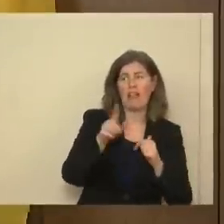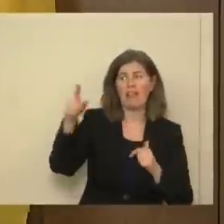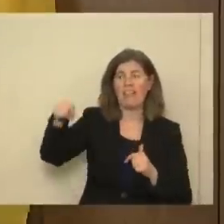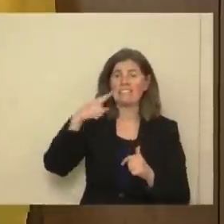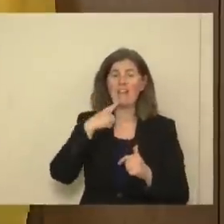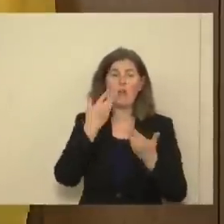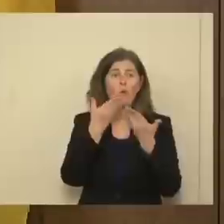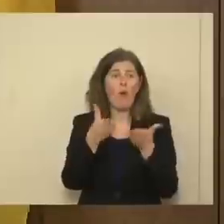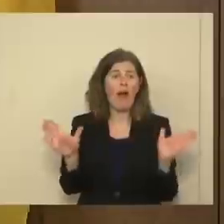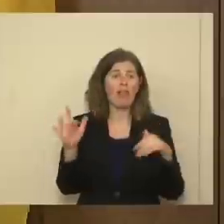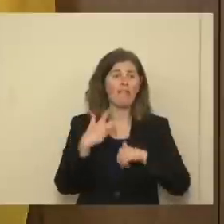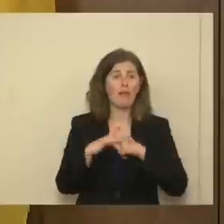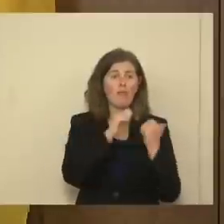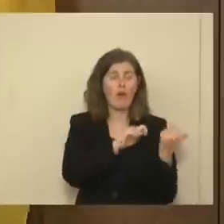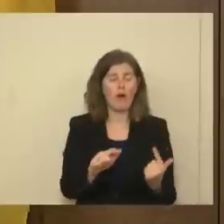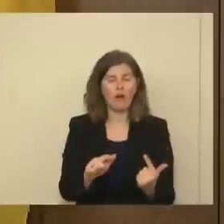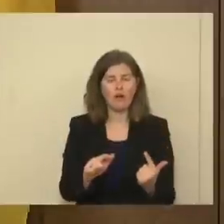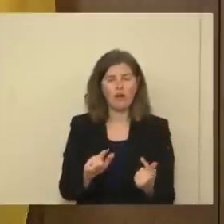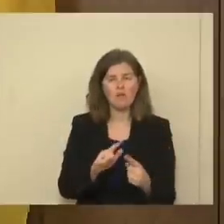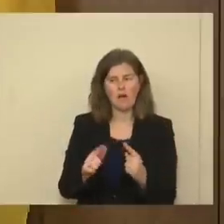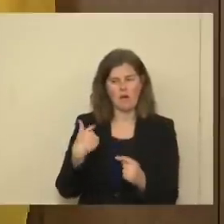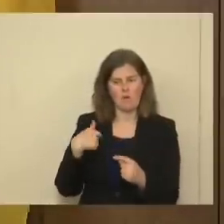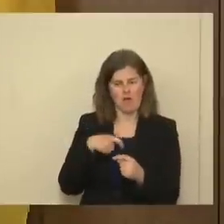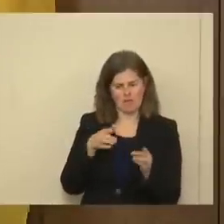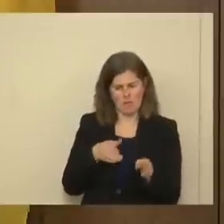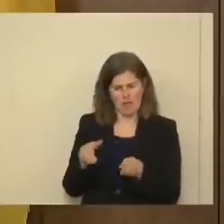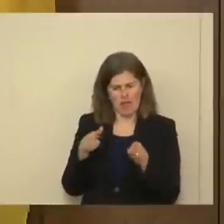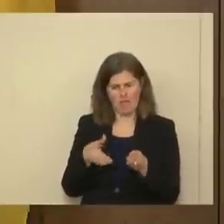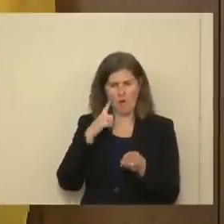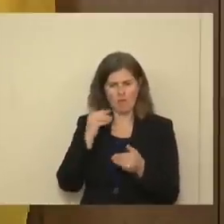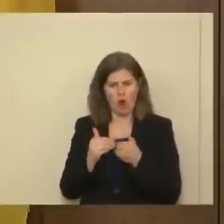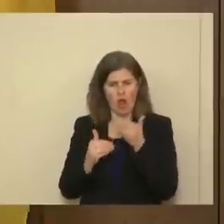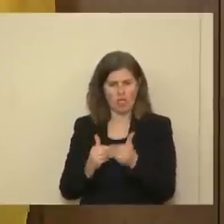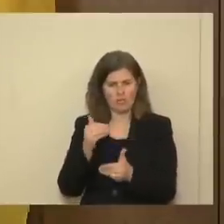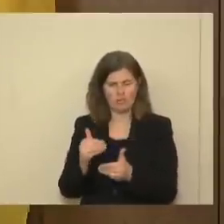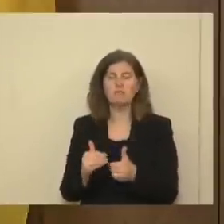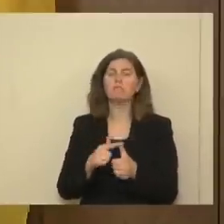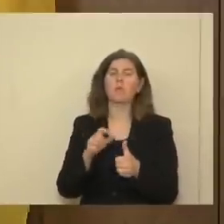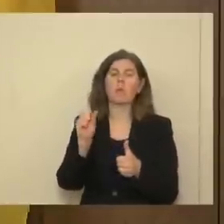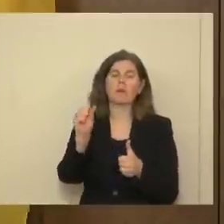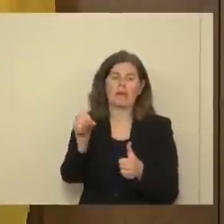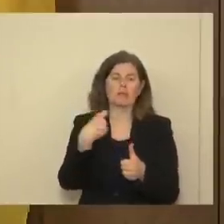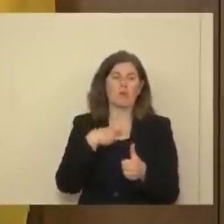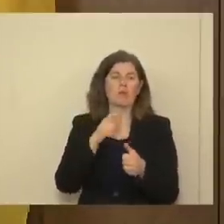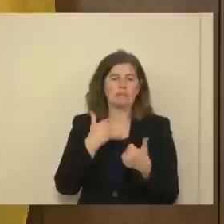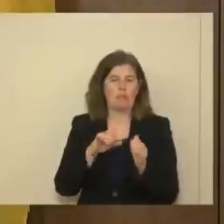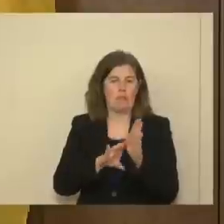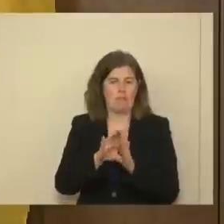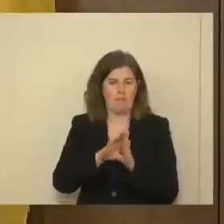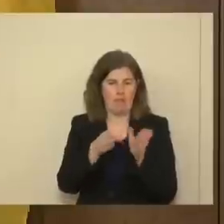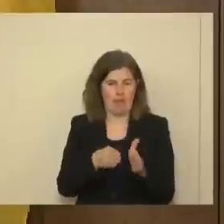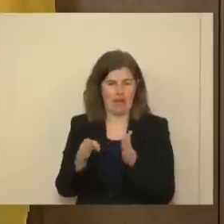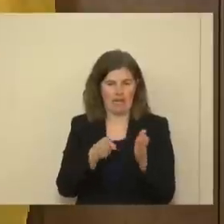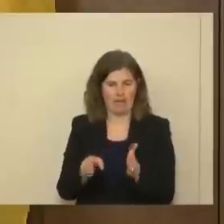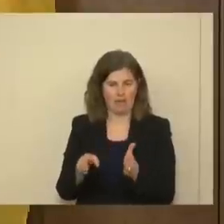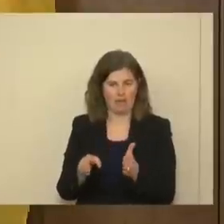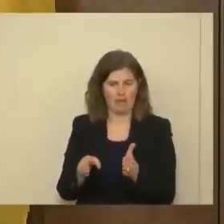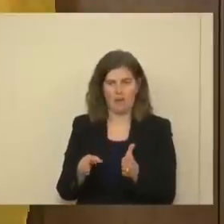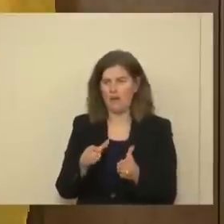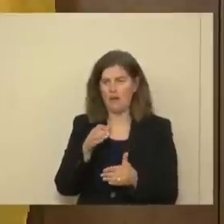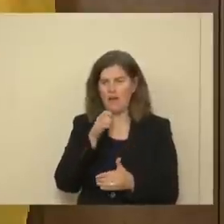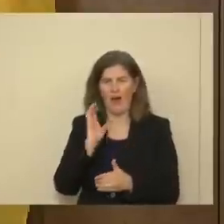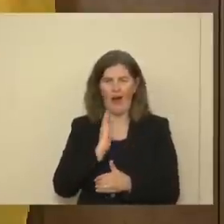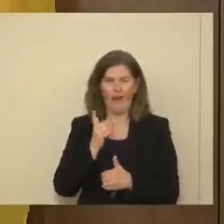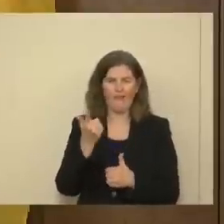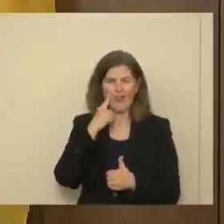going to be widely available. But we have to plan for a process. So, yes, we're doing the planning, not New Mexico's first